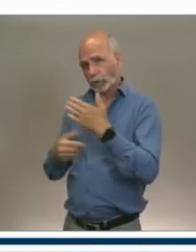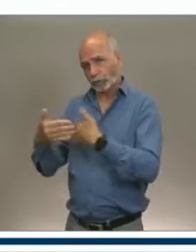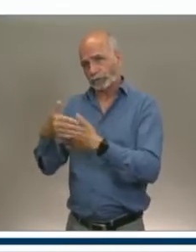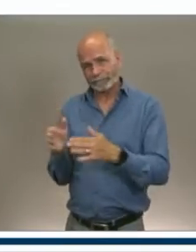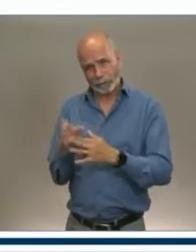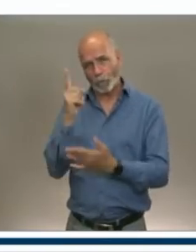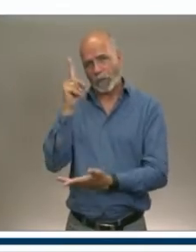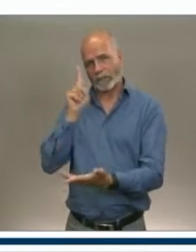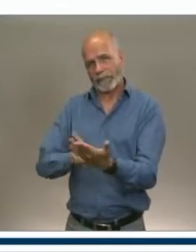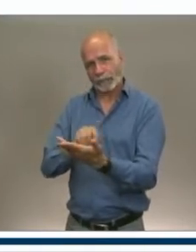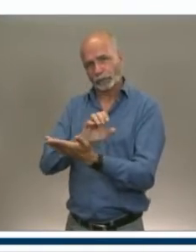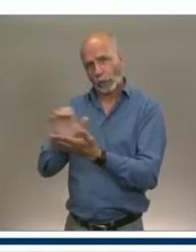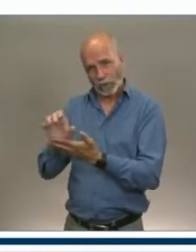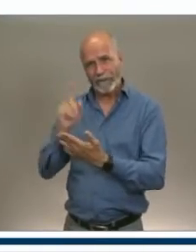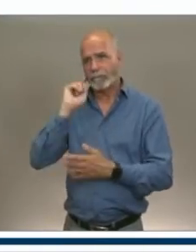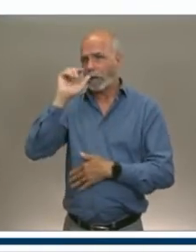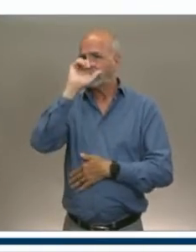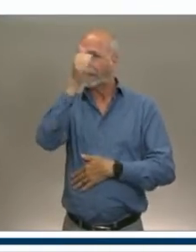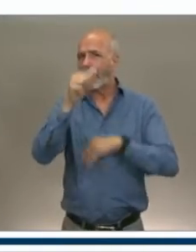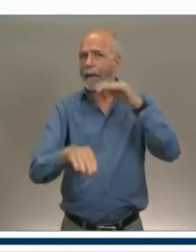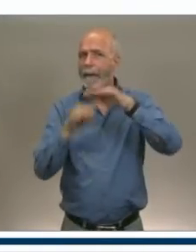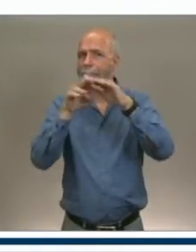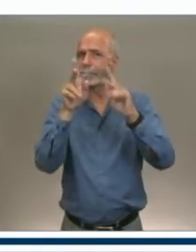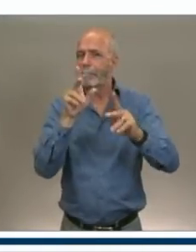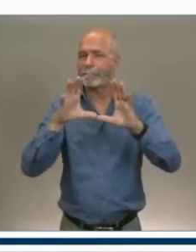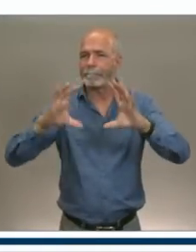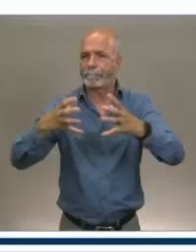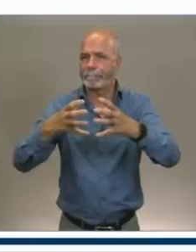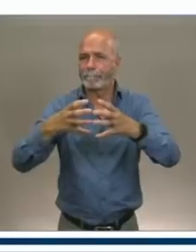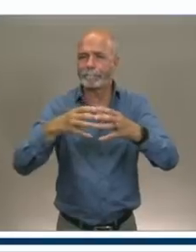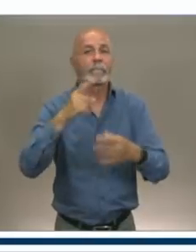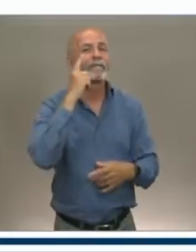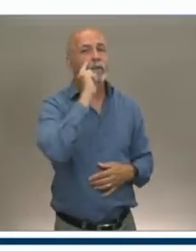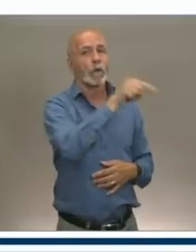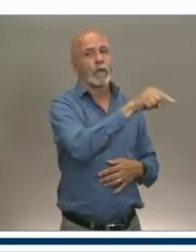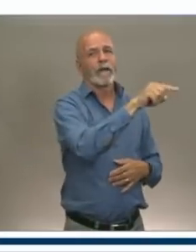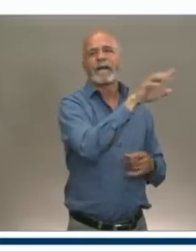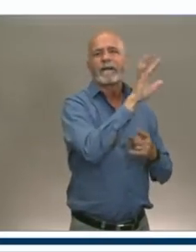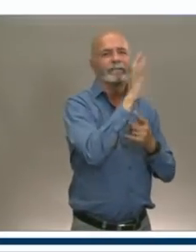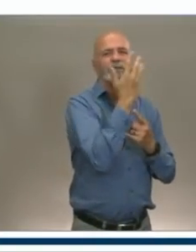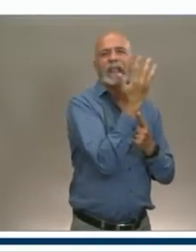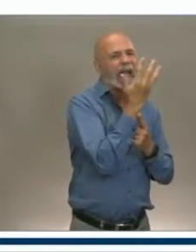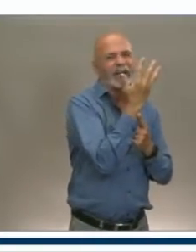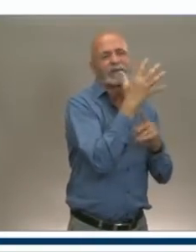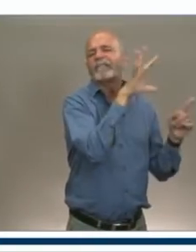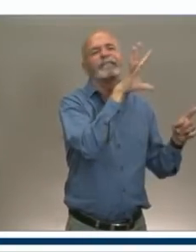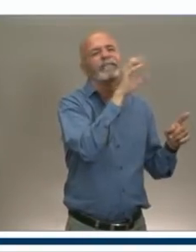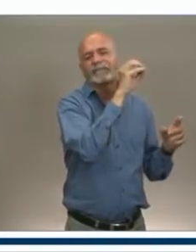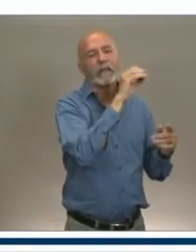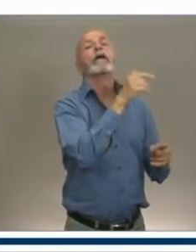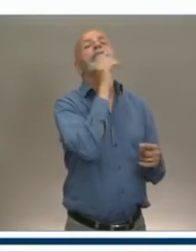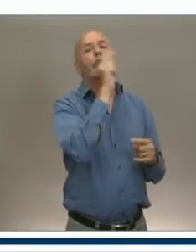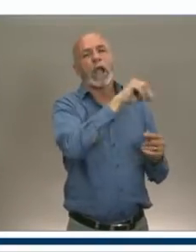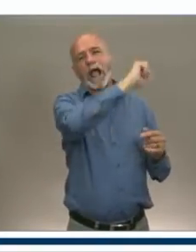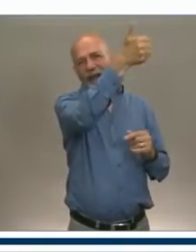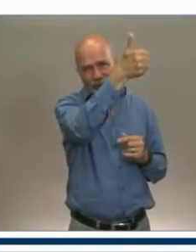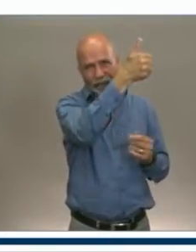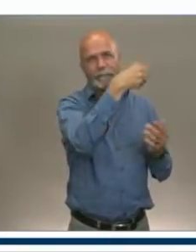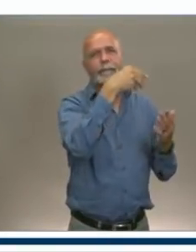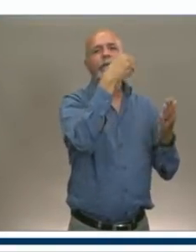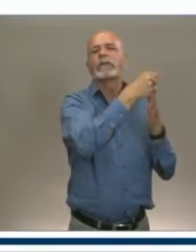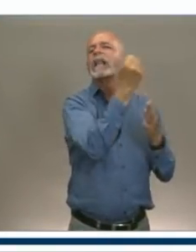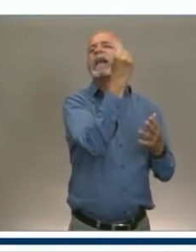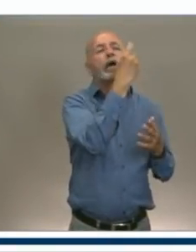$500 a room from 11 after. The next question goes to Adrienne Blanc from Radio Canada.